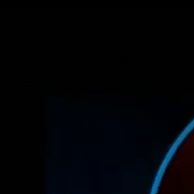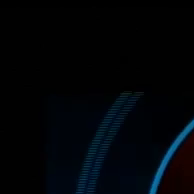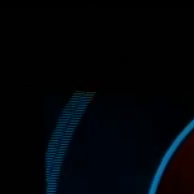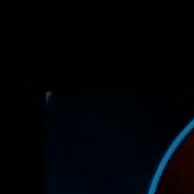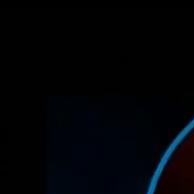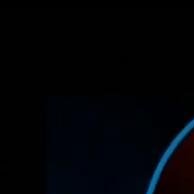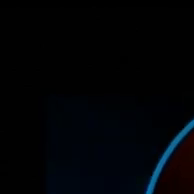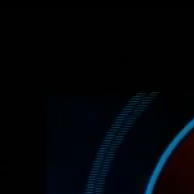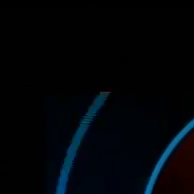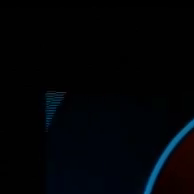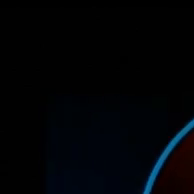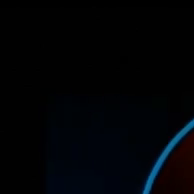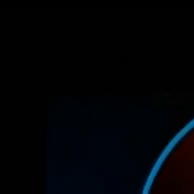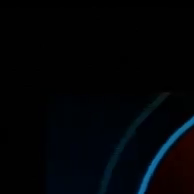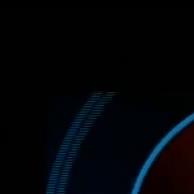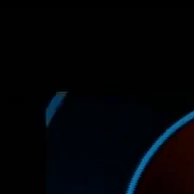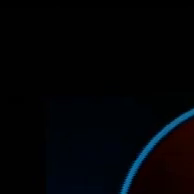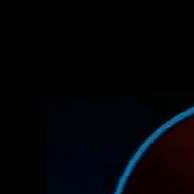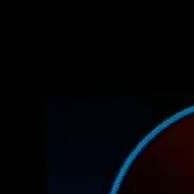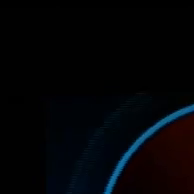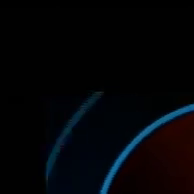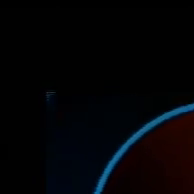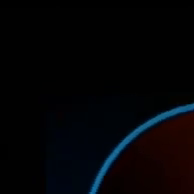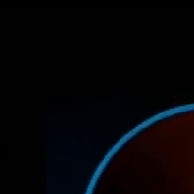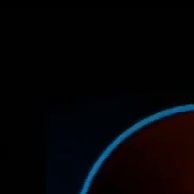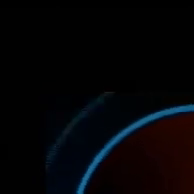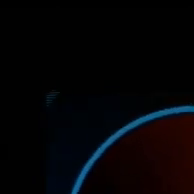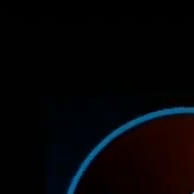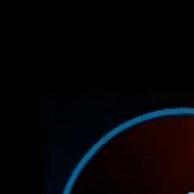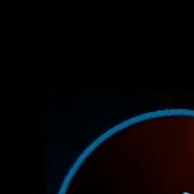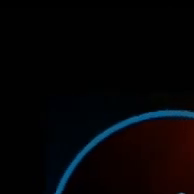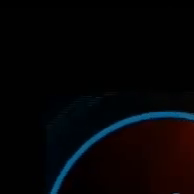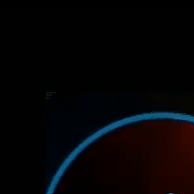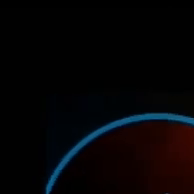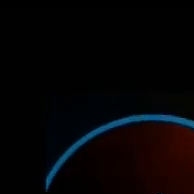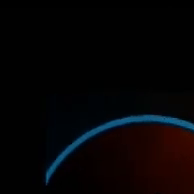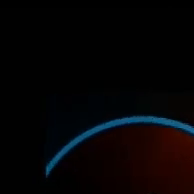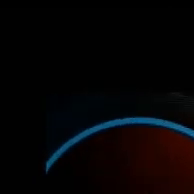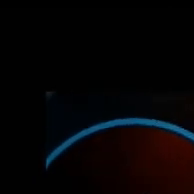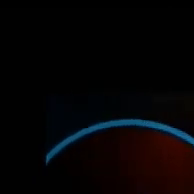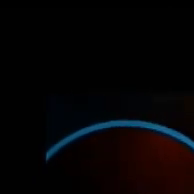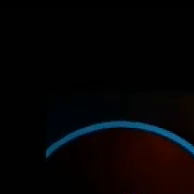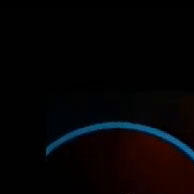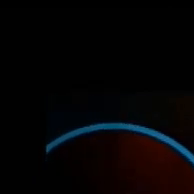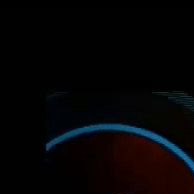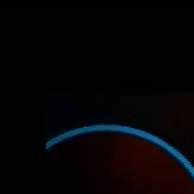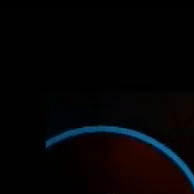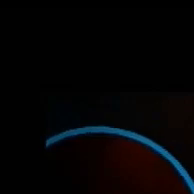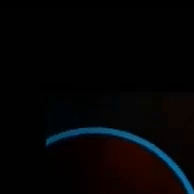live audience. While that's going on, it will be carried live via webcam